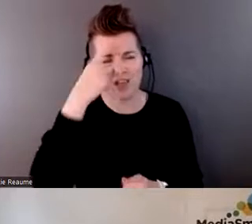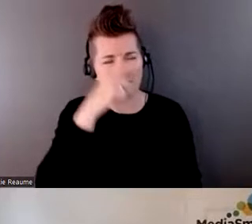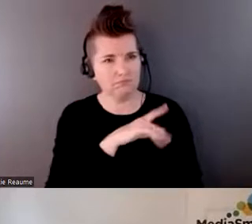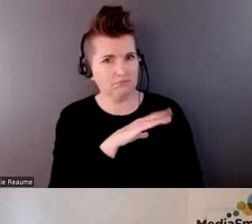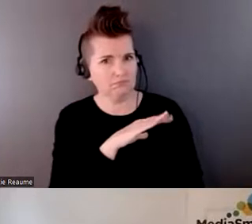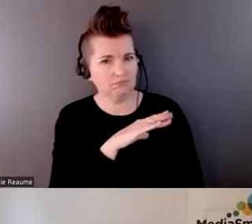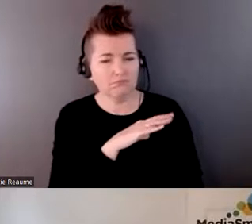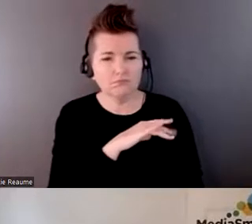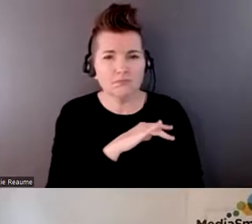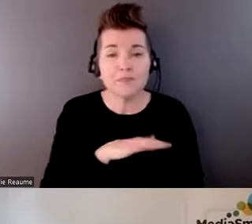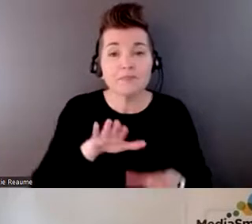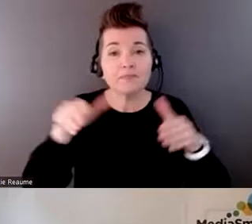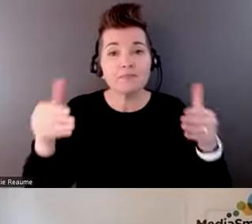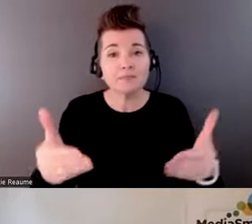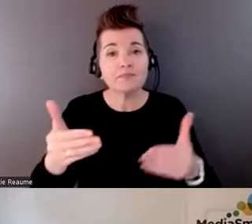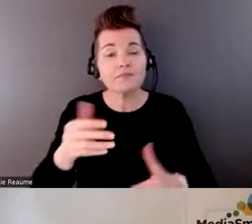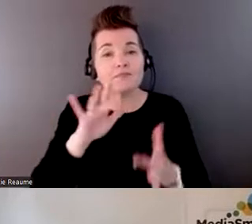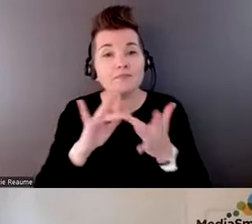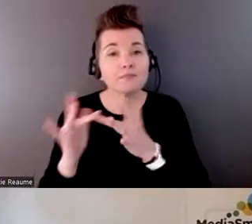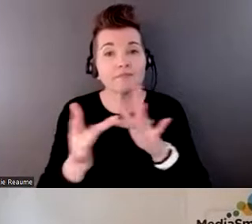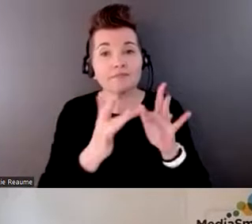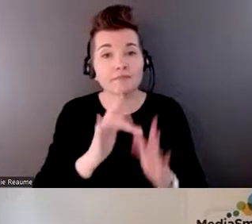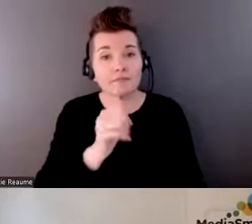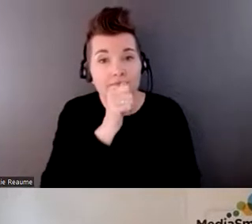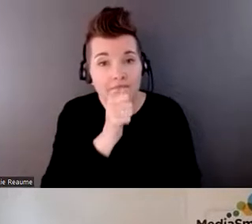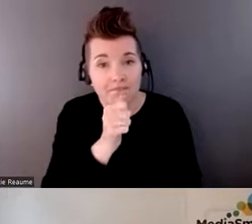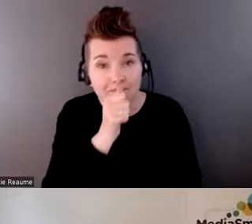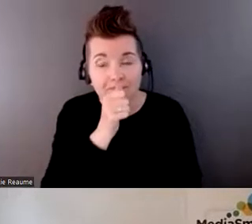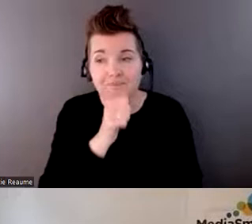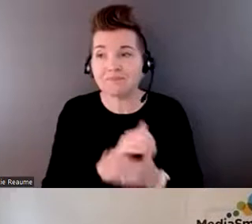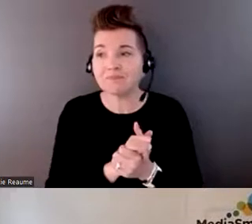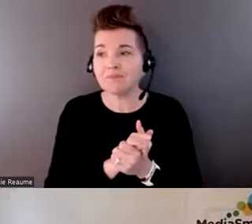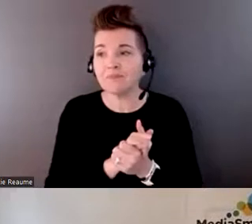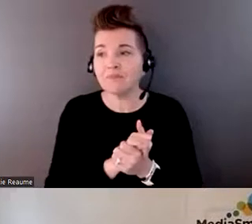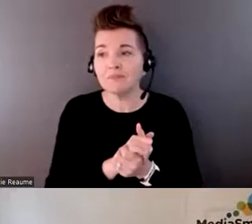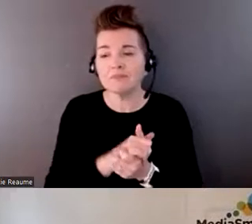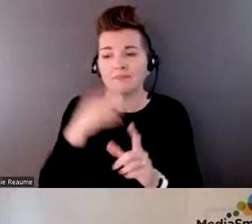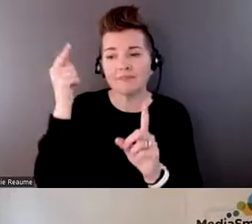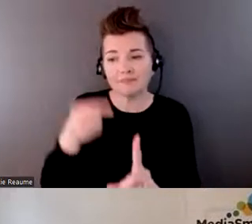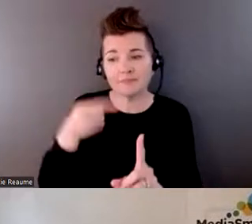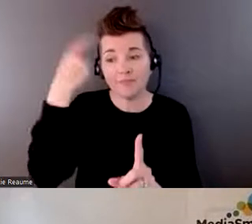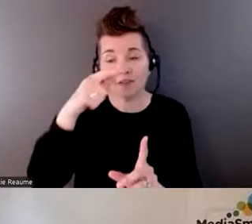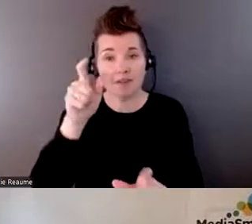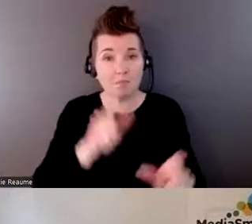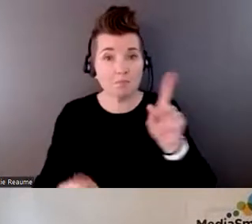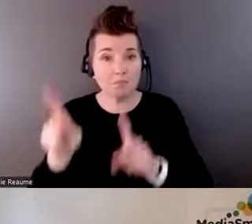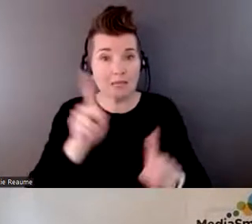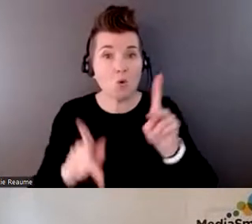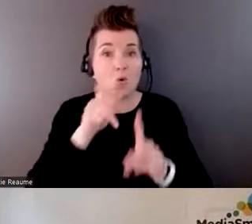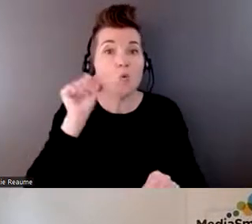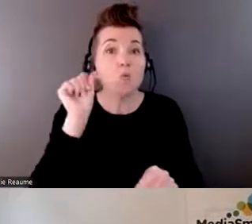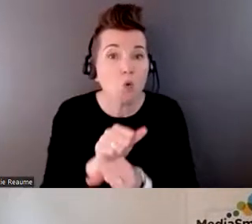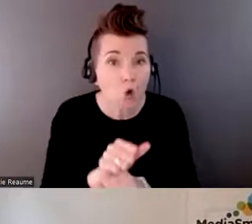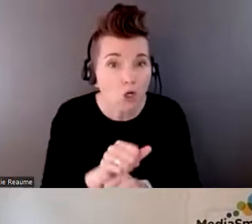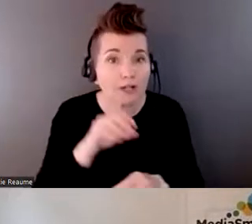on online privacy, particularly for people who work in long-term care and who provide support